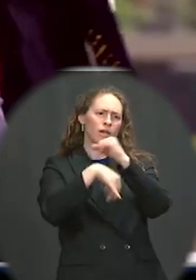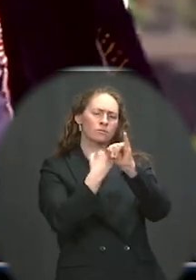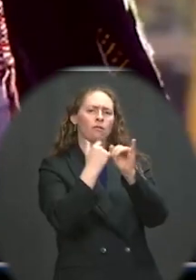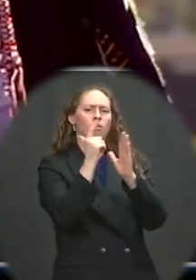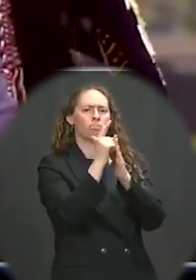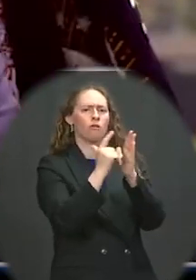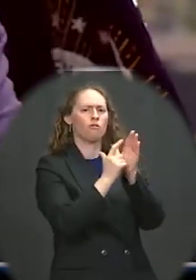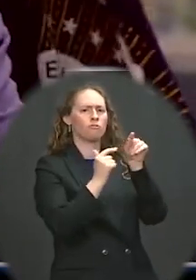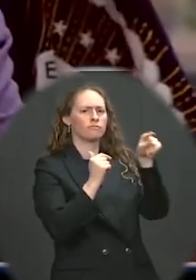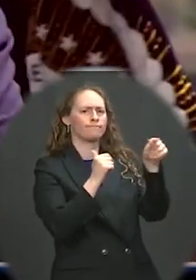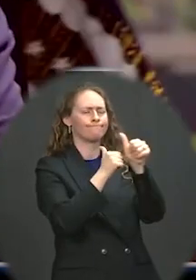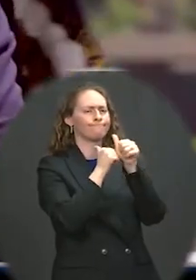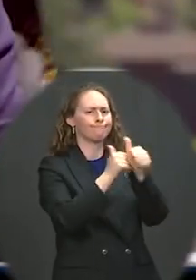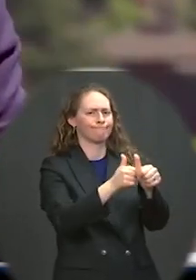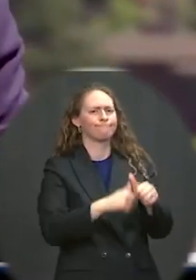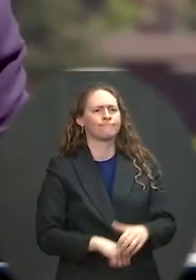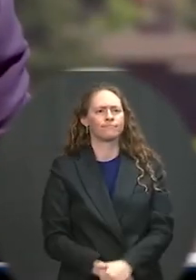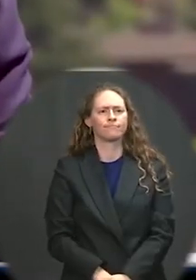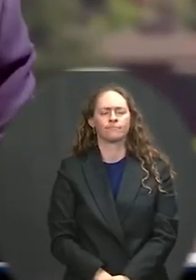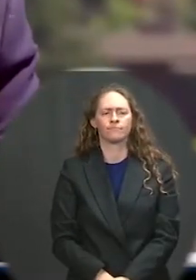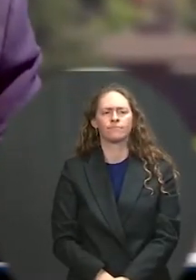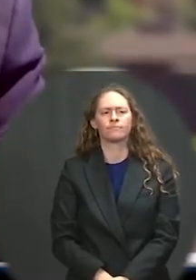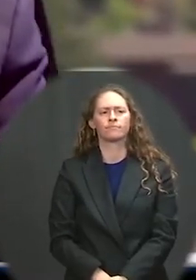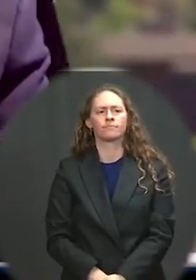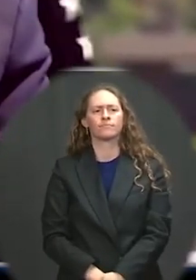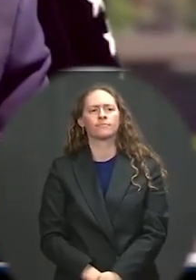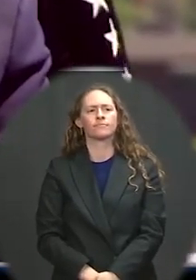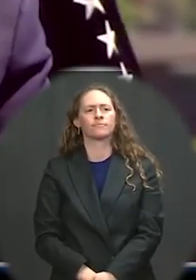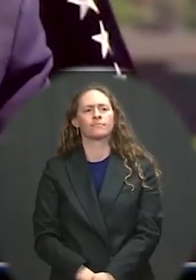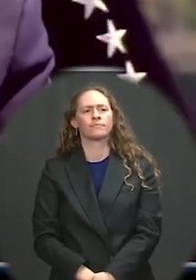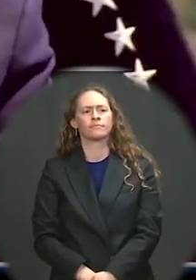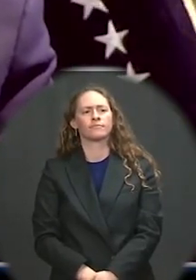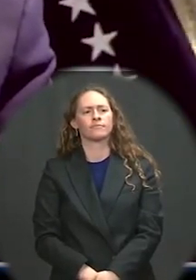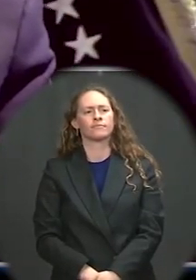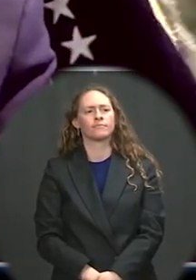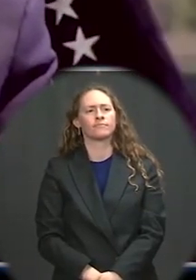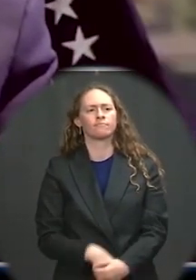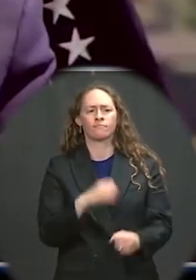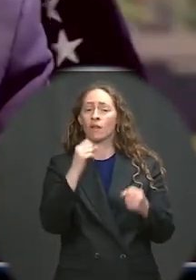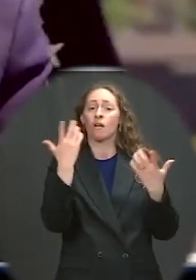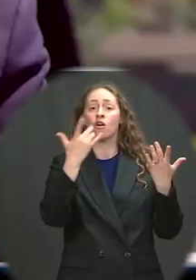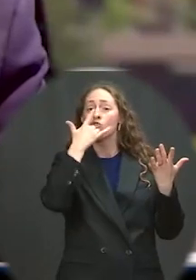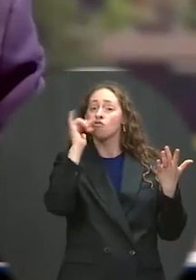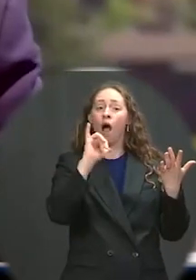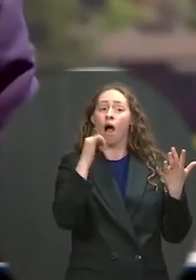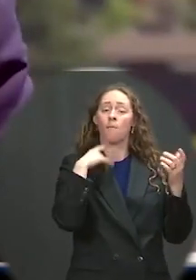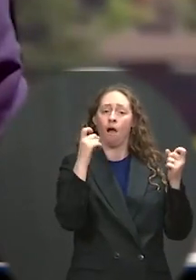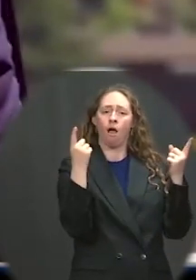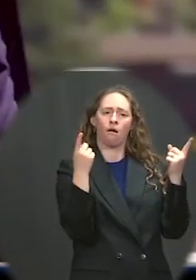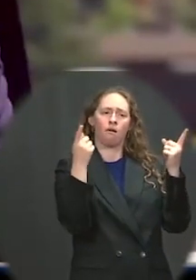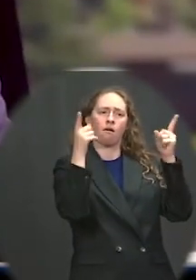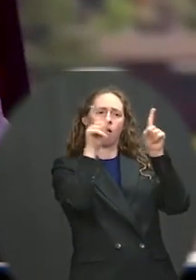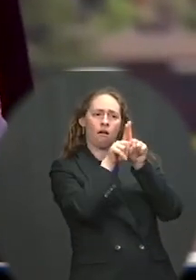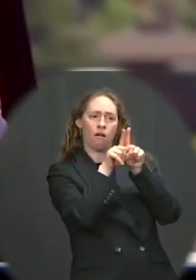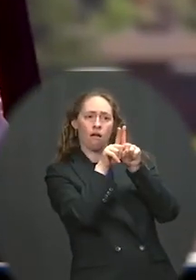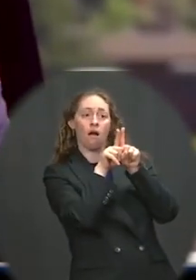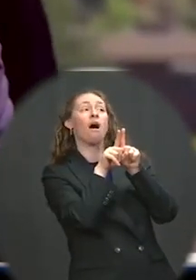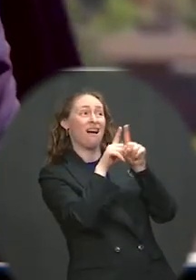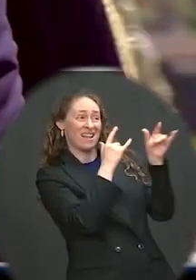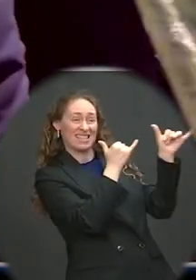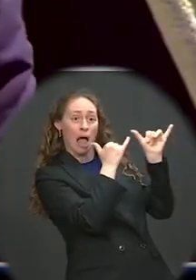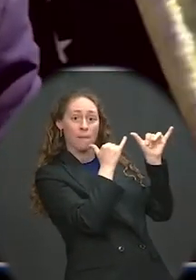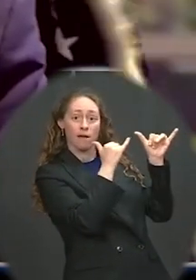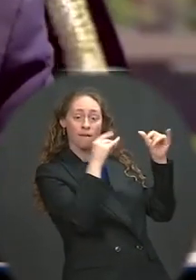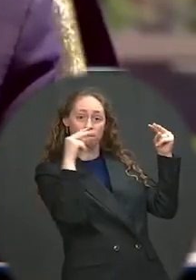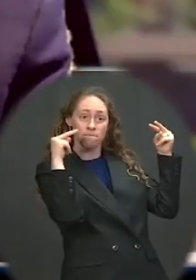But just as critically, we need to stand shoulder to shoulder with those allies and partners who share our values, including indigenous